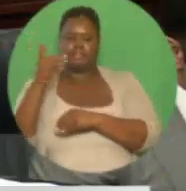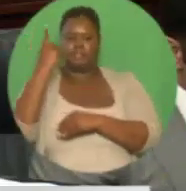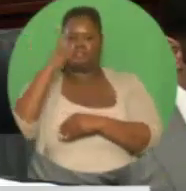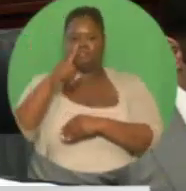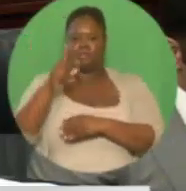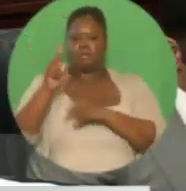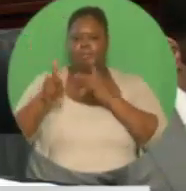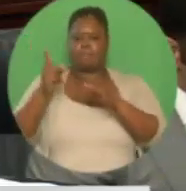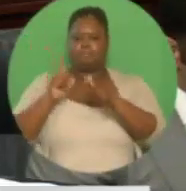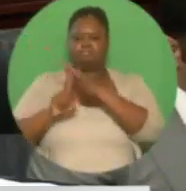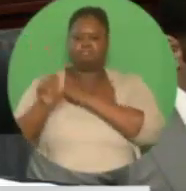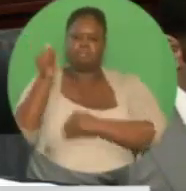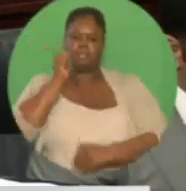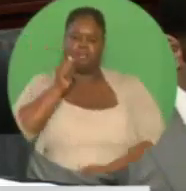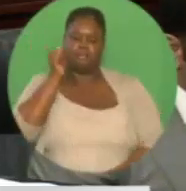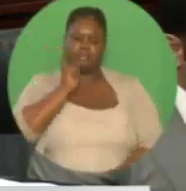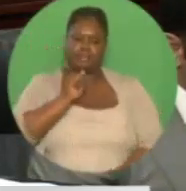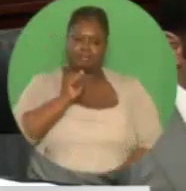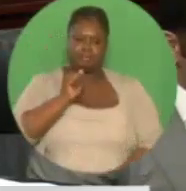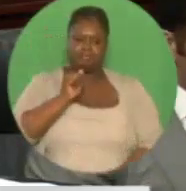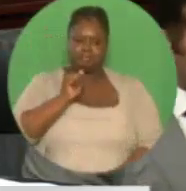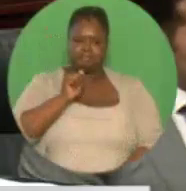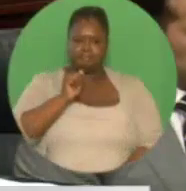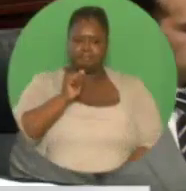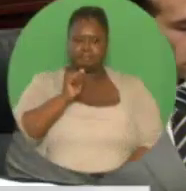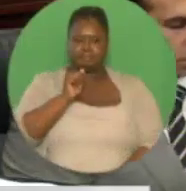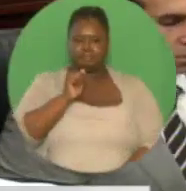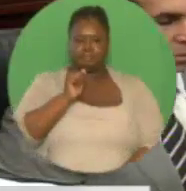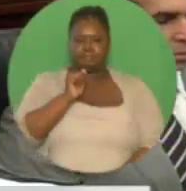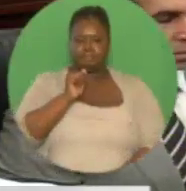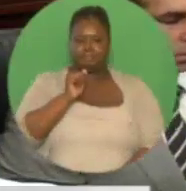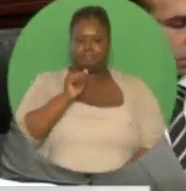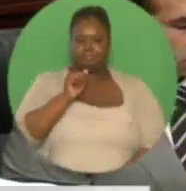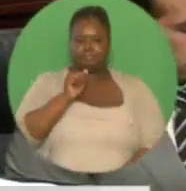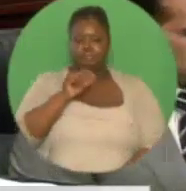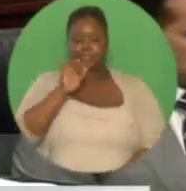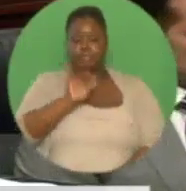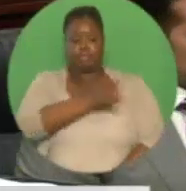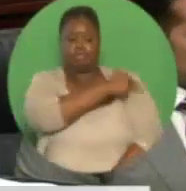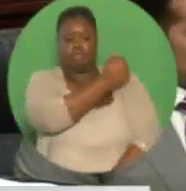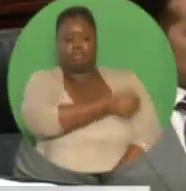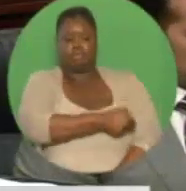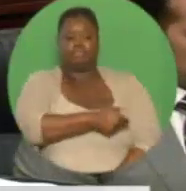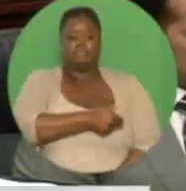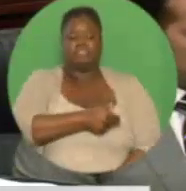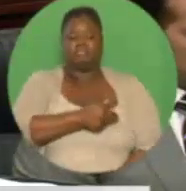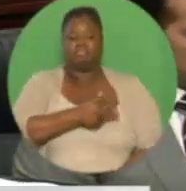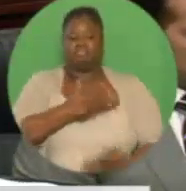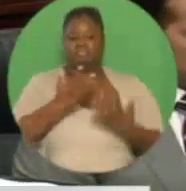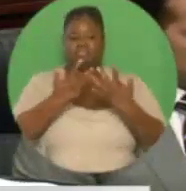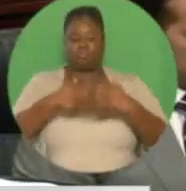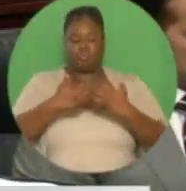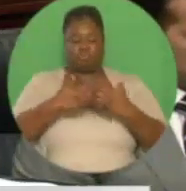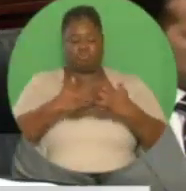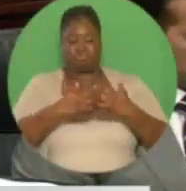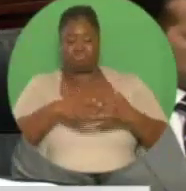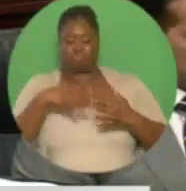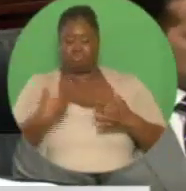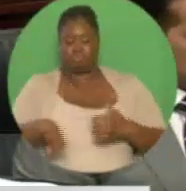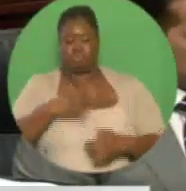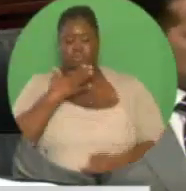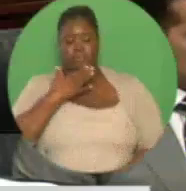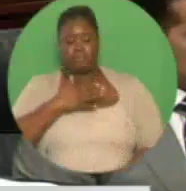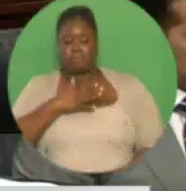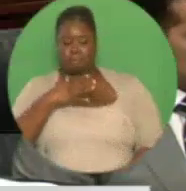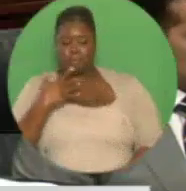We expect that upon commissioning, this hospital with state-of-the-art equipment would generate between 800 to 1,000 jobs in